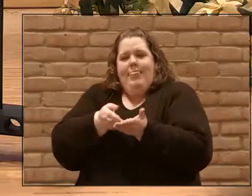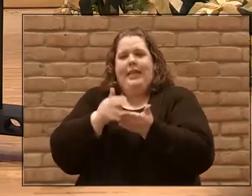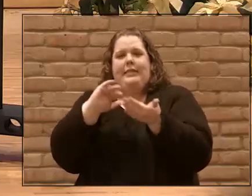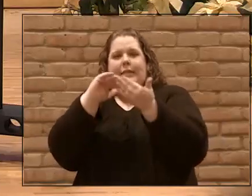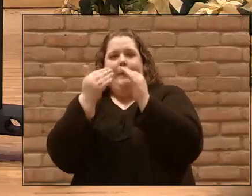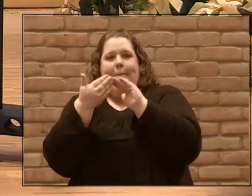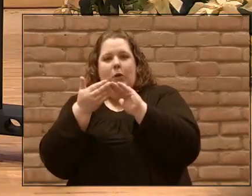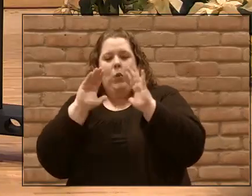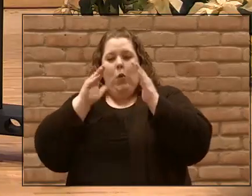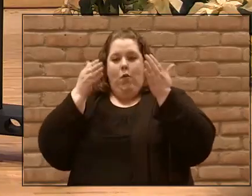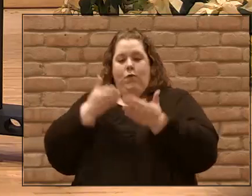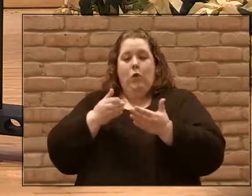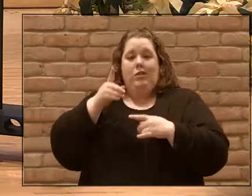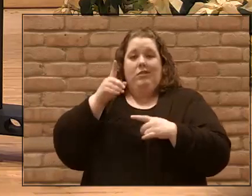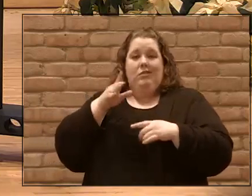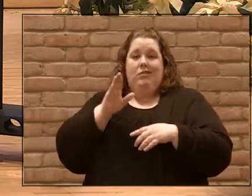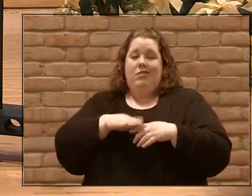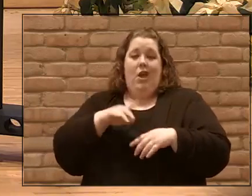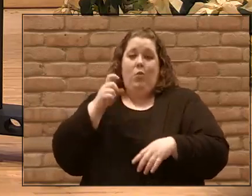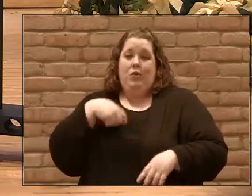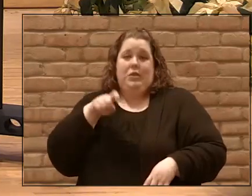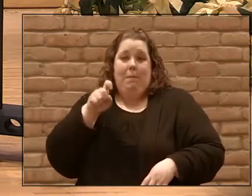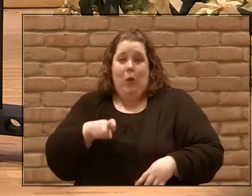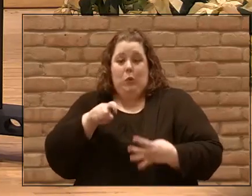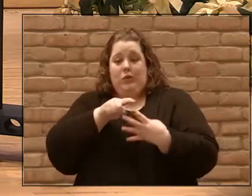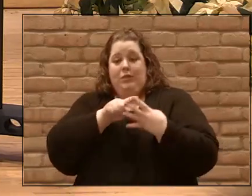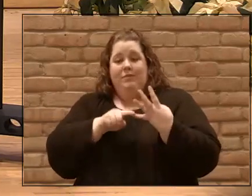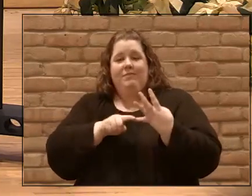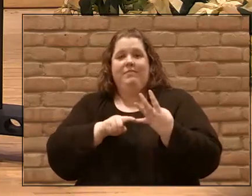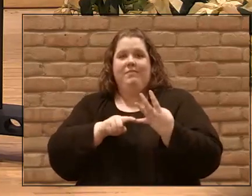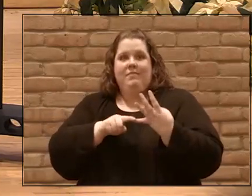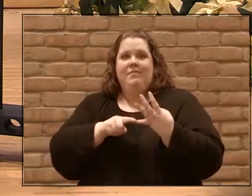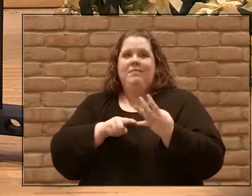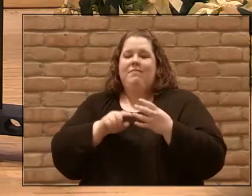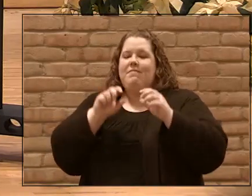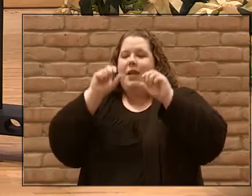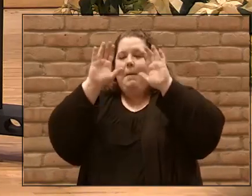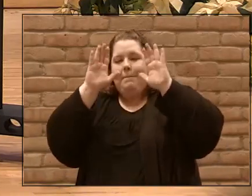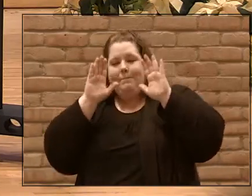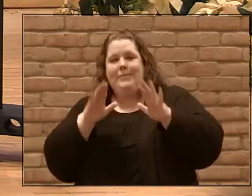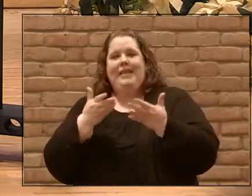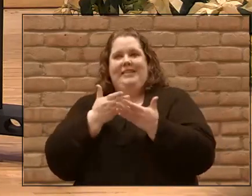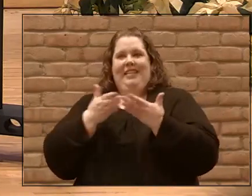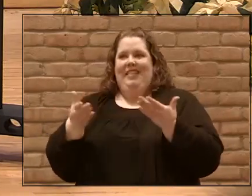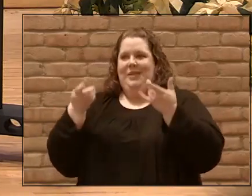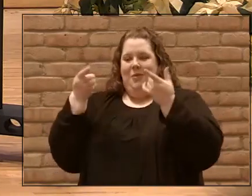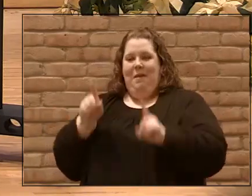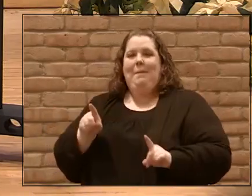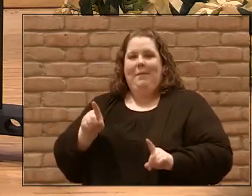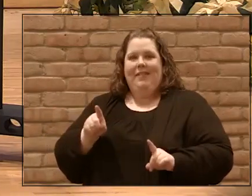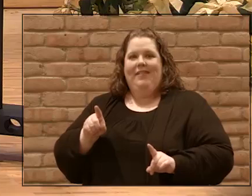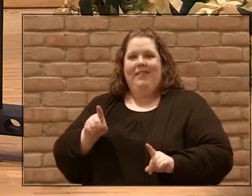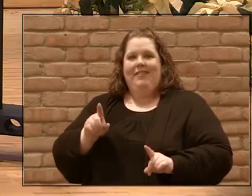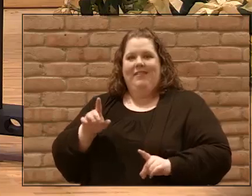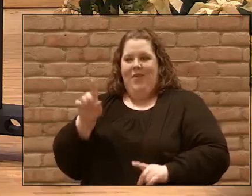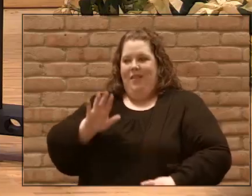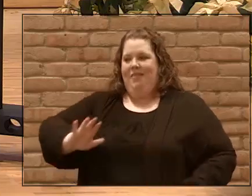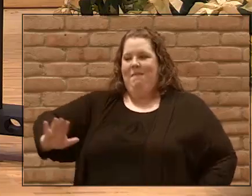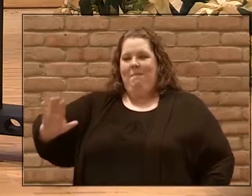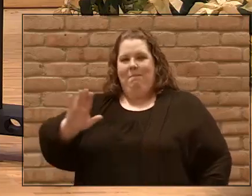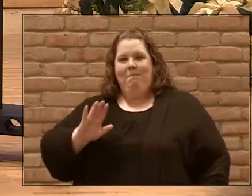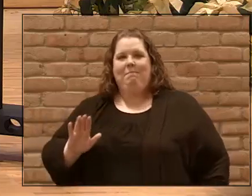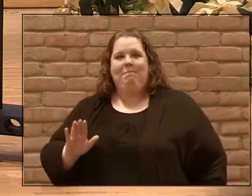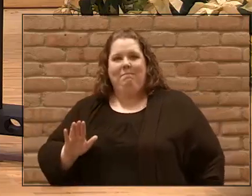supposed to be focused on. Incredible things were happening in this